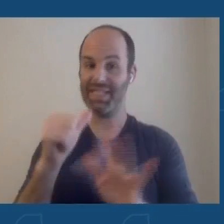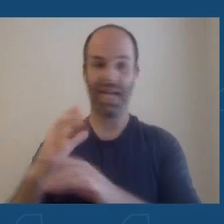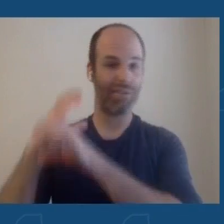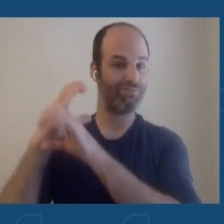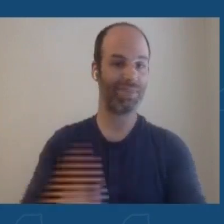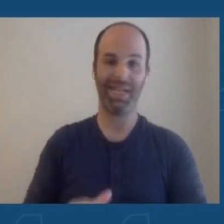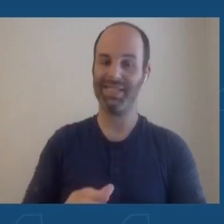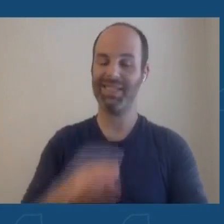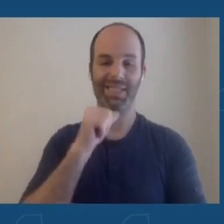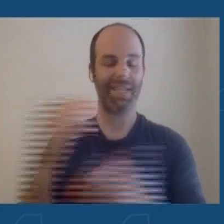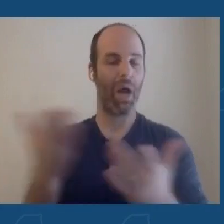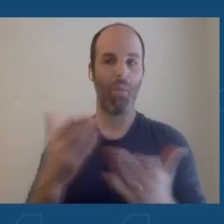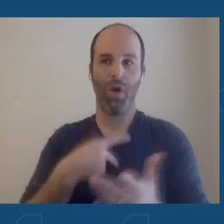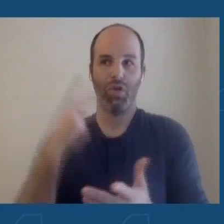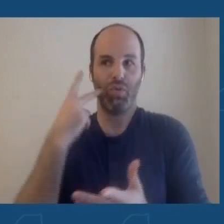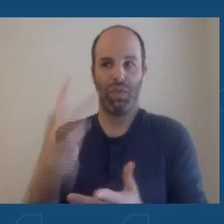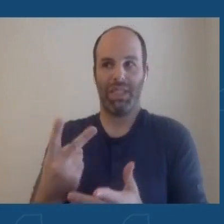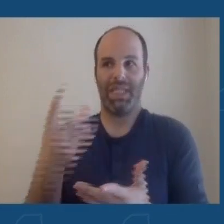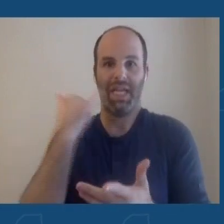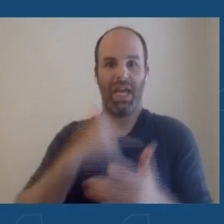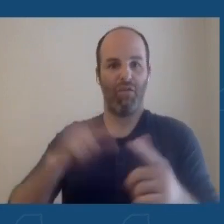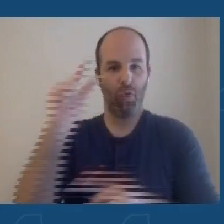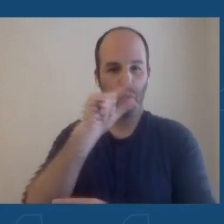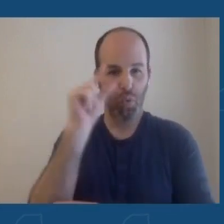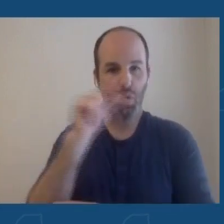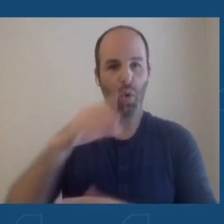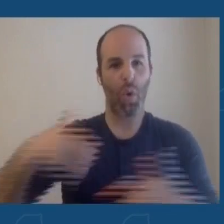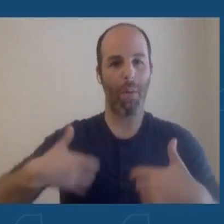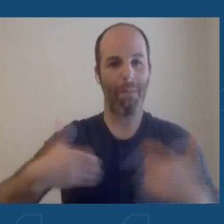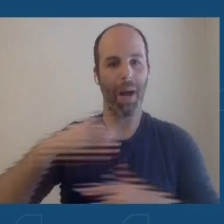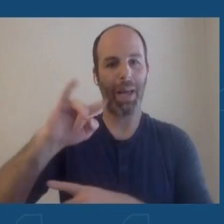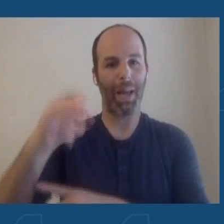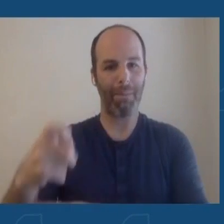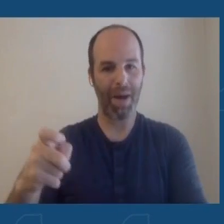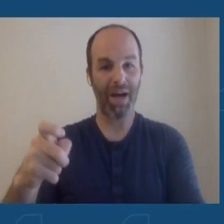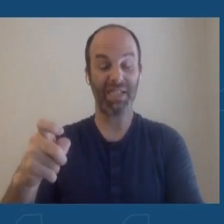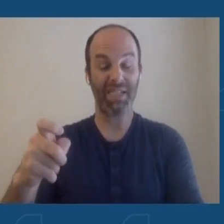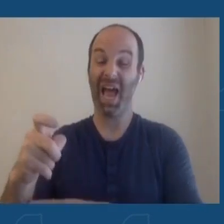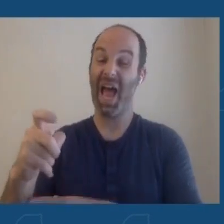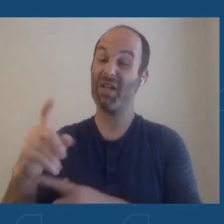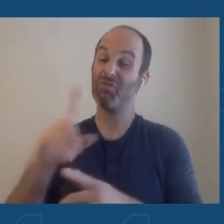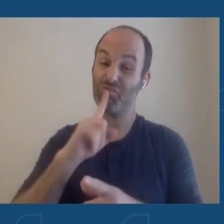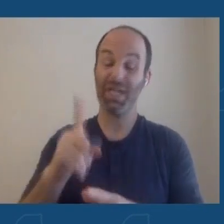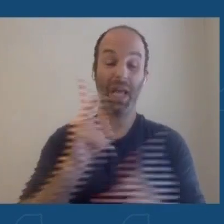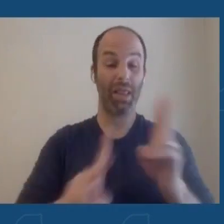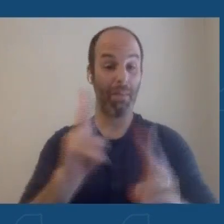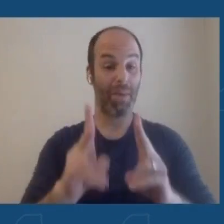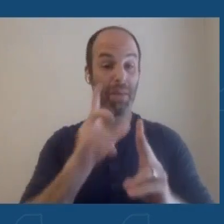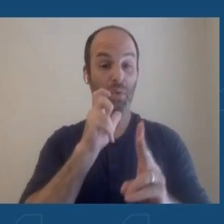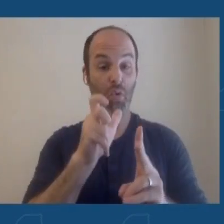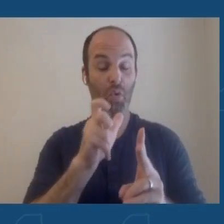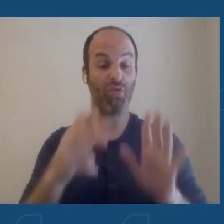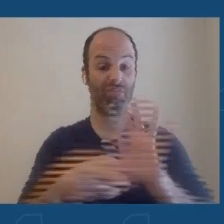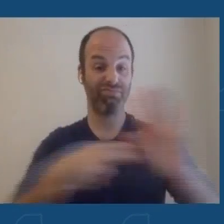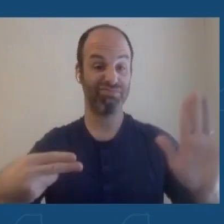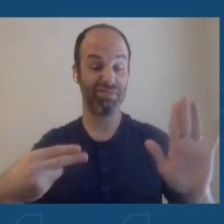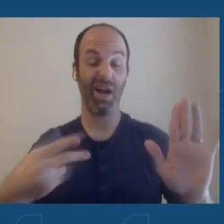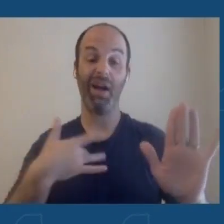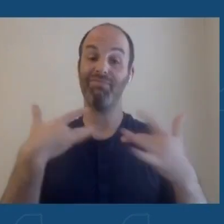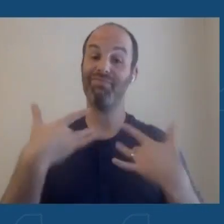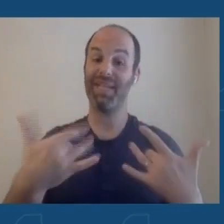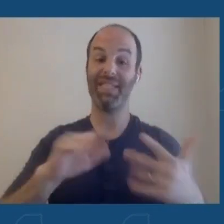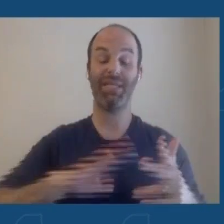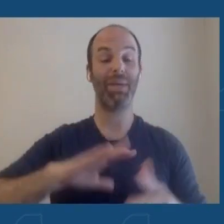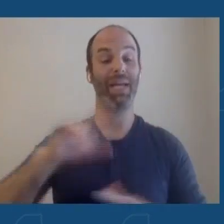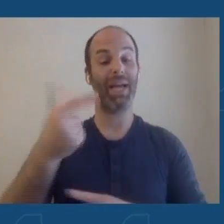monkeypox. And overwhelmingly, the people who've been diagnosed are people who identify as gay, bisexual,